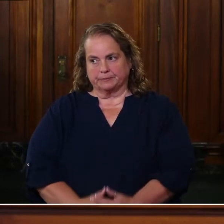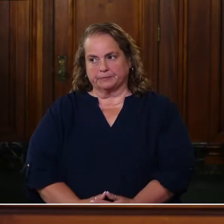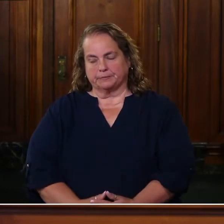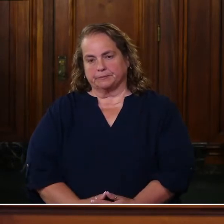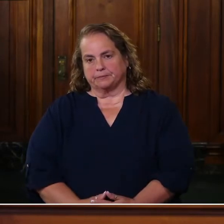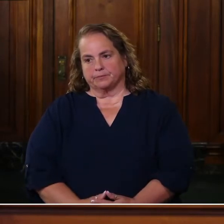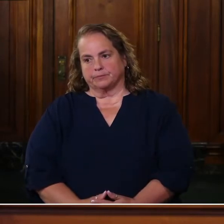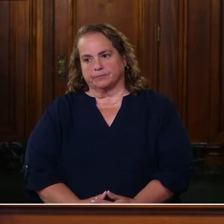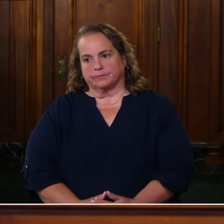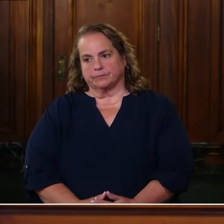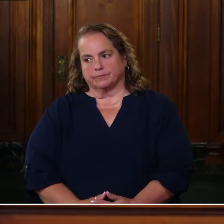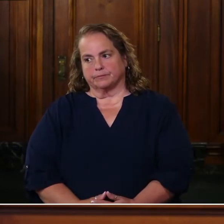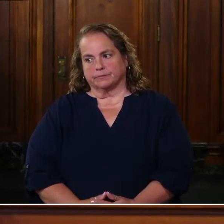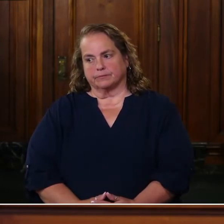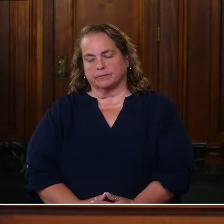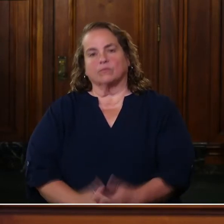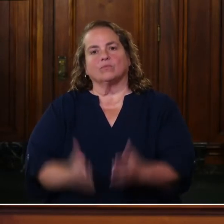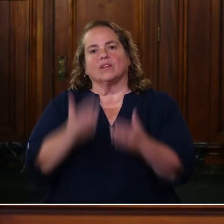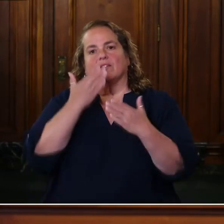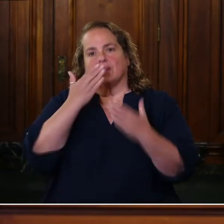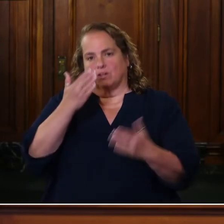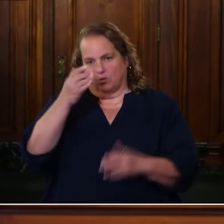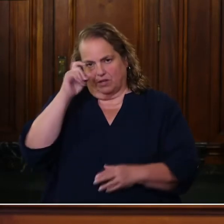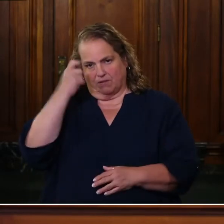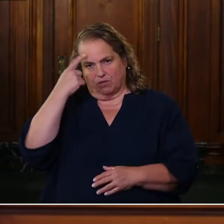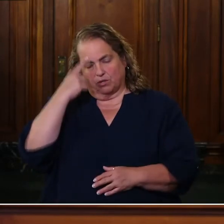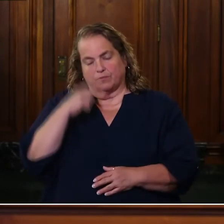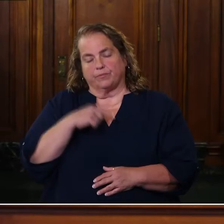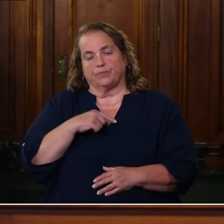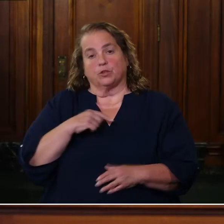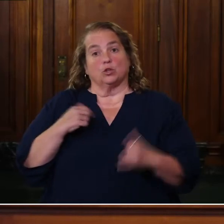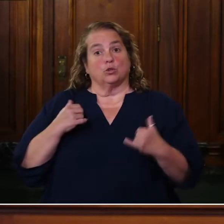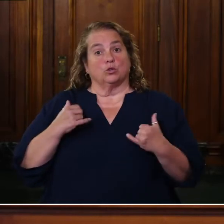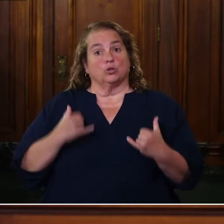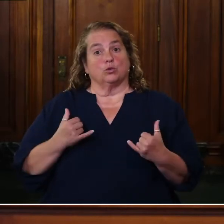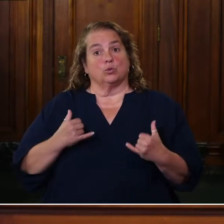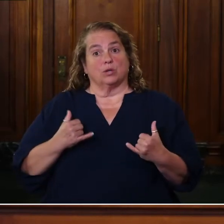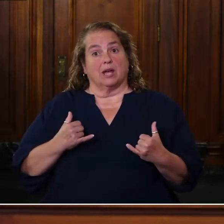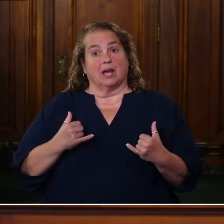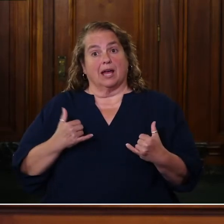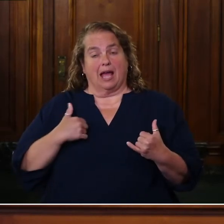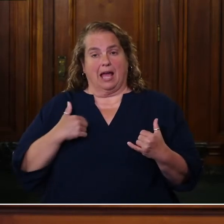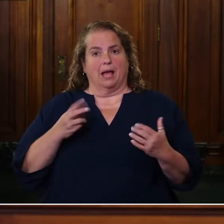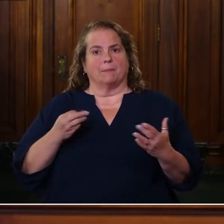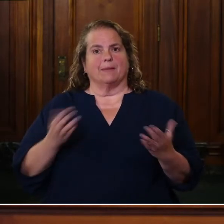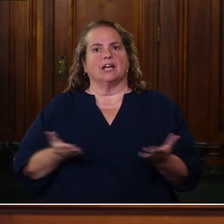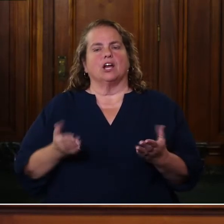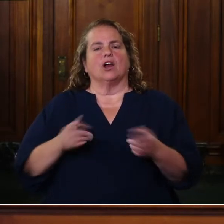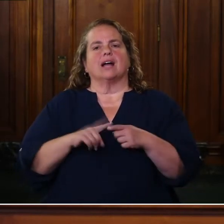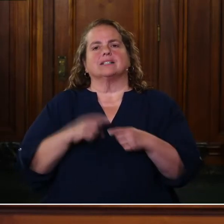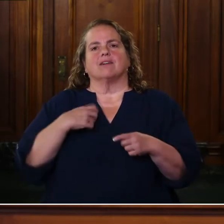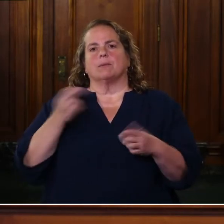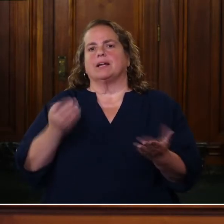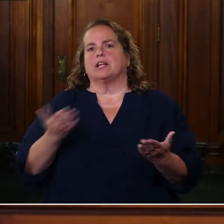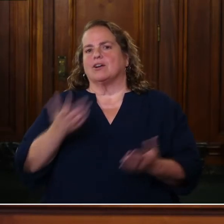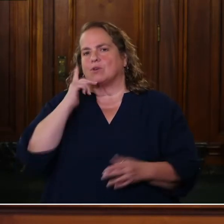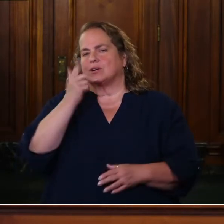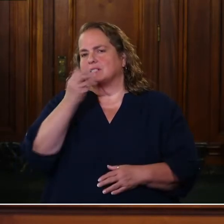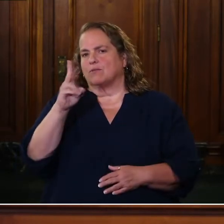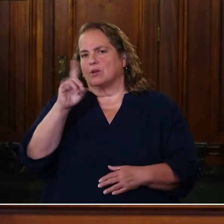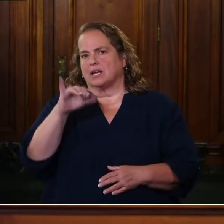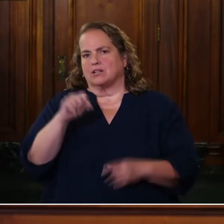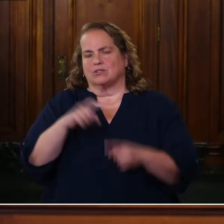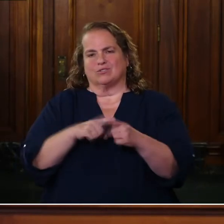EBT. Thank you, Governor. Today I'm here as I have been here several days to talk about